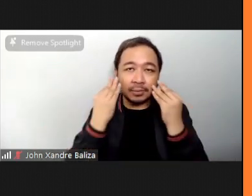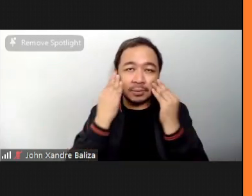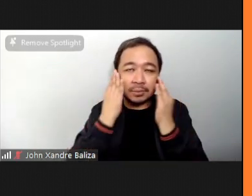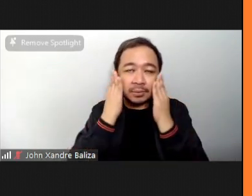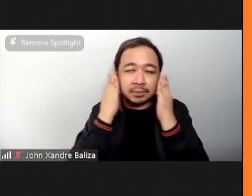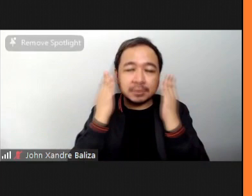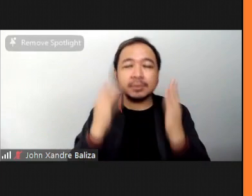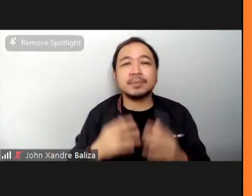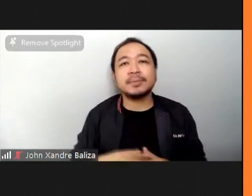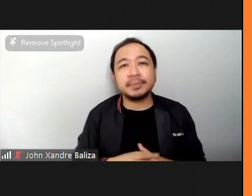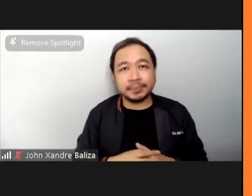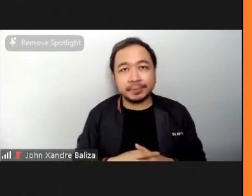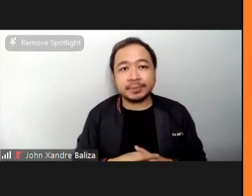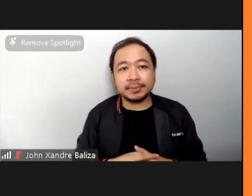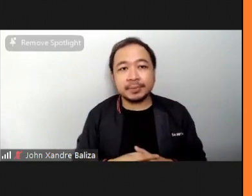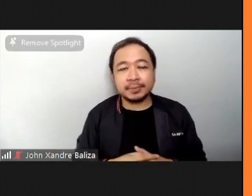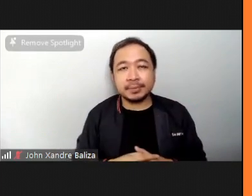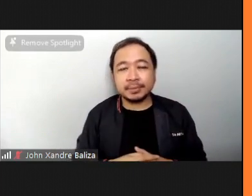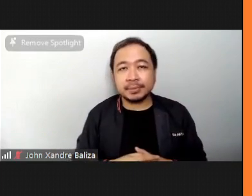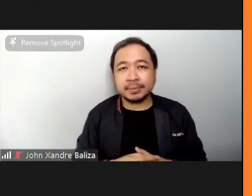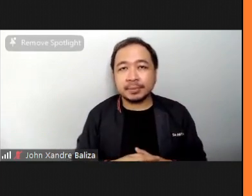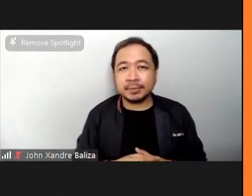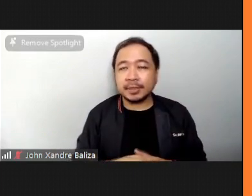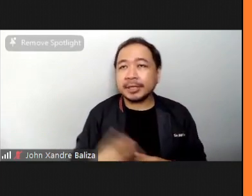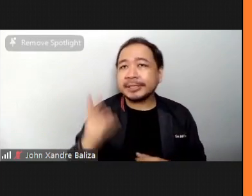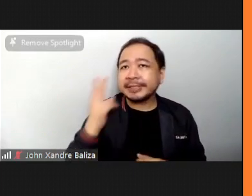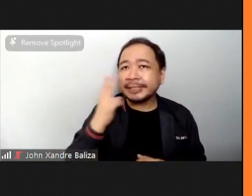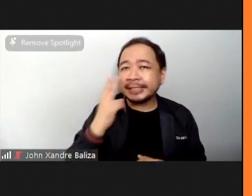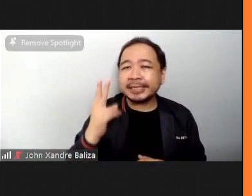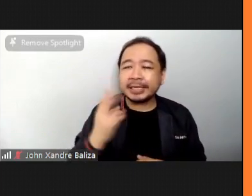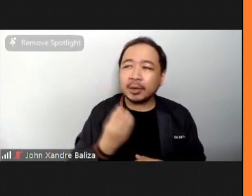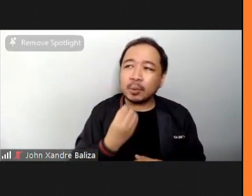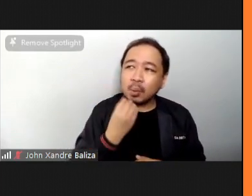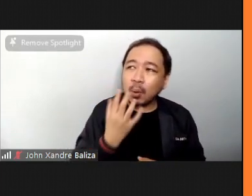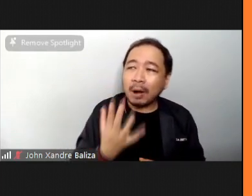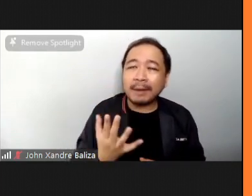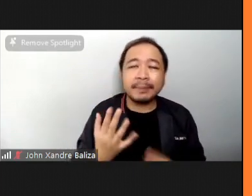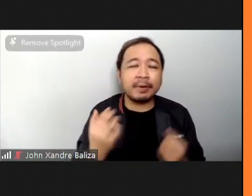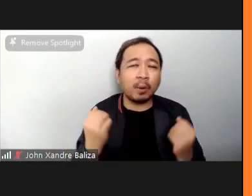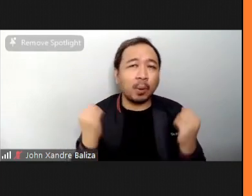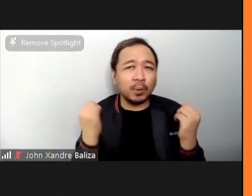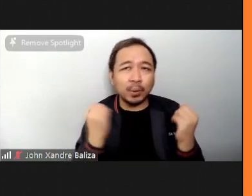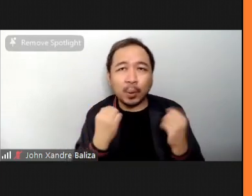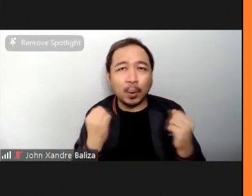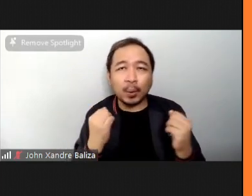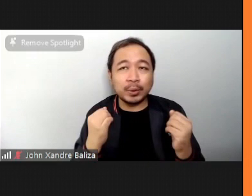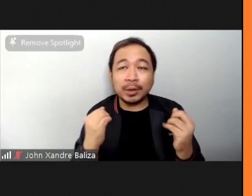Noticing how cool or warm the air is as it touches your face.